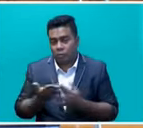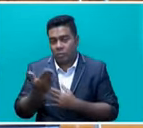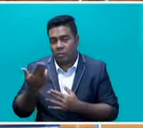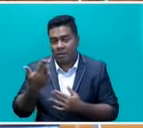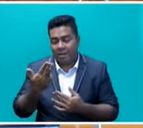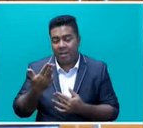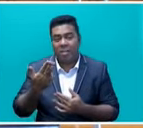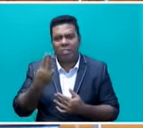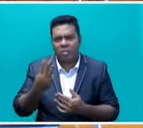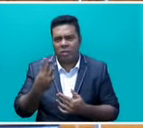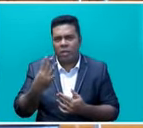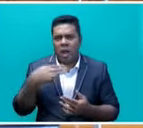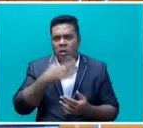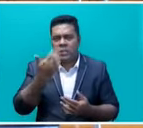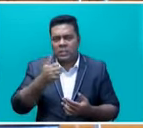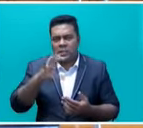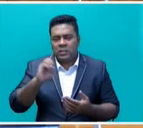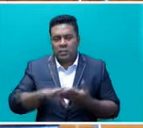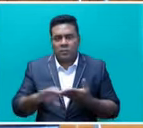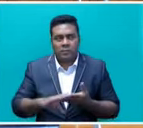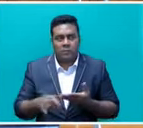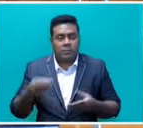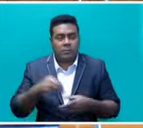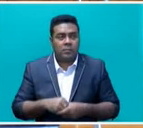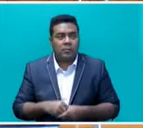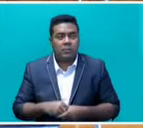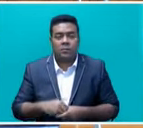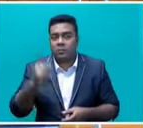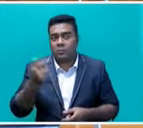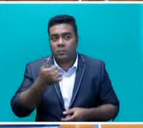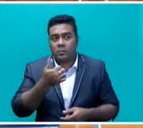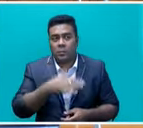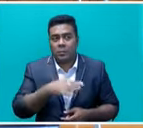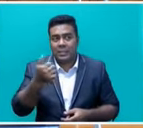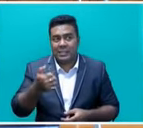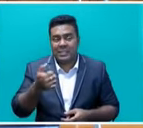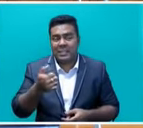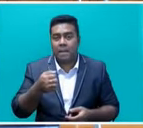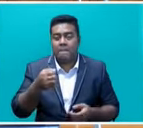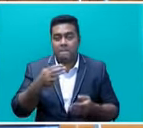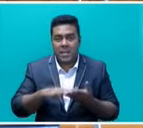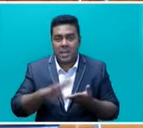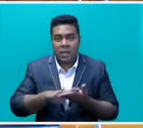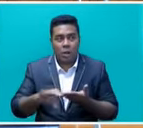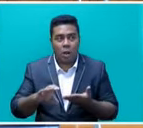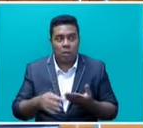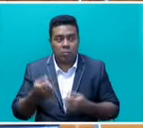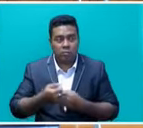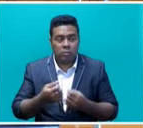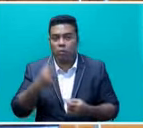sorry, this $360 cash assistance, approximately $106 million was pumped into the economy within